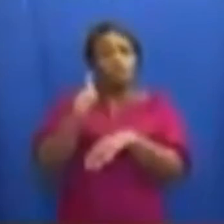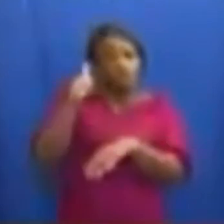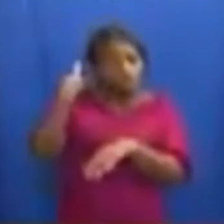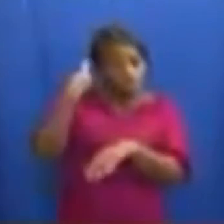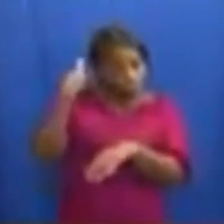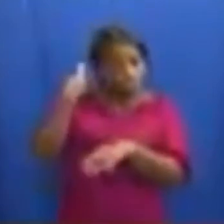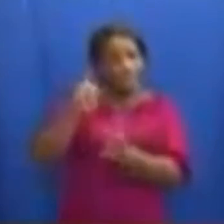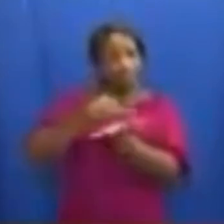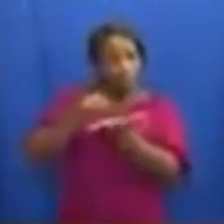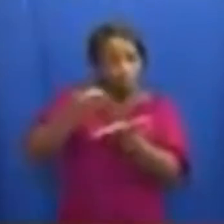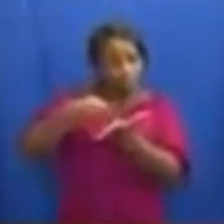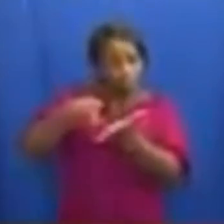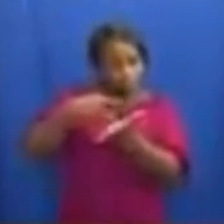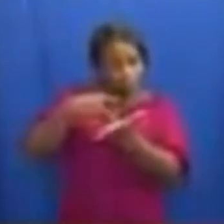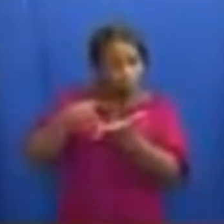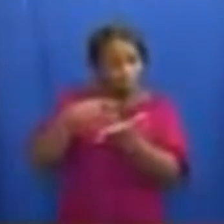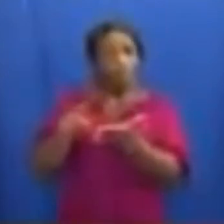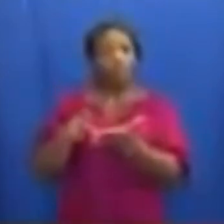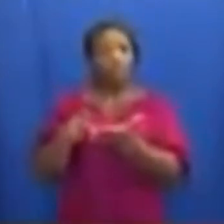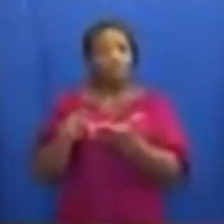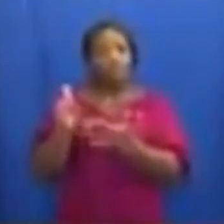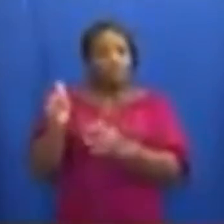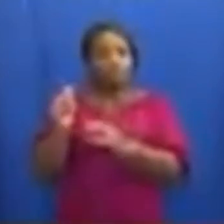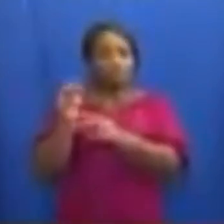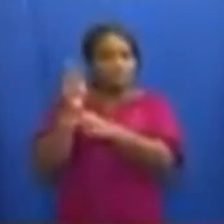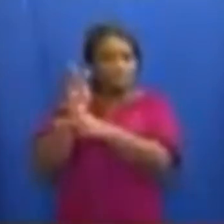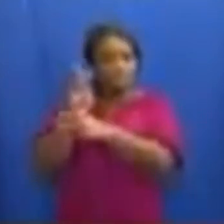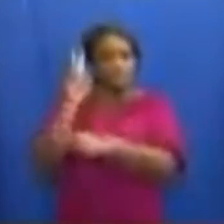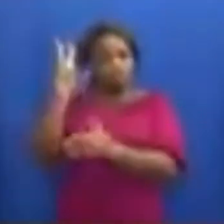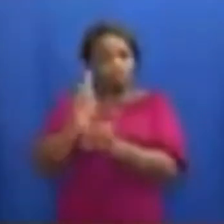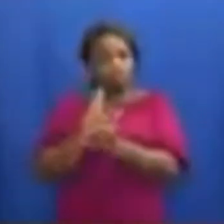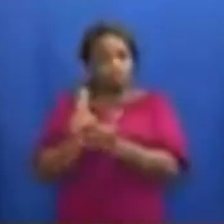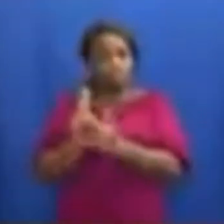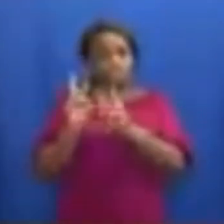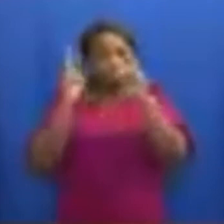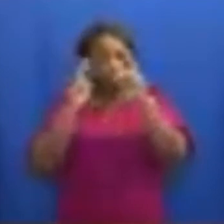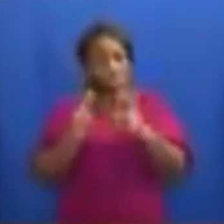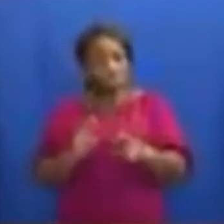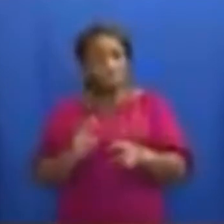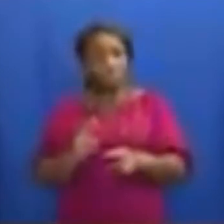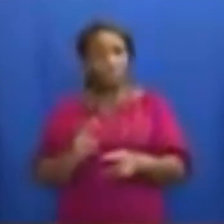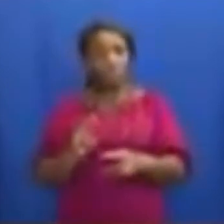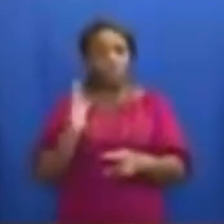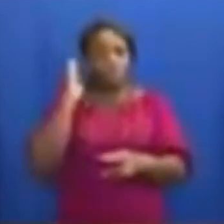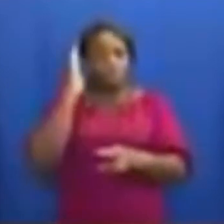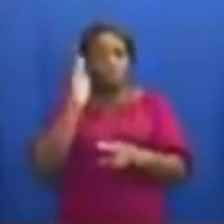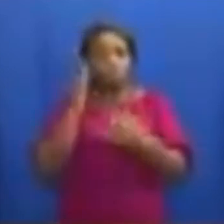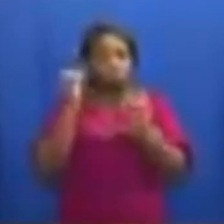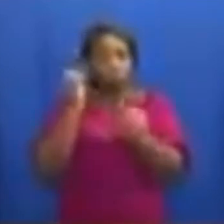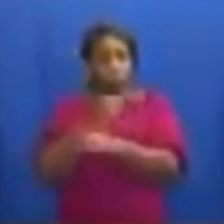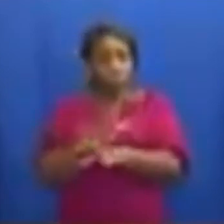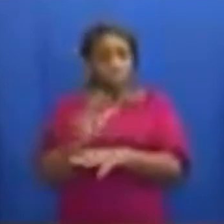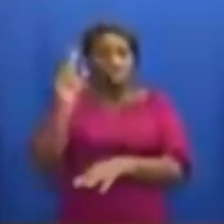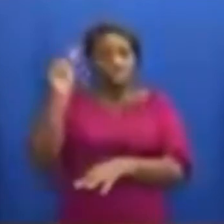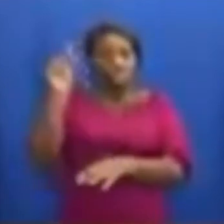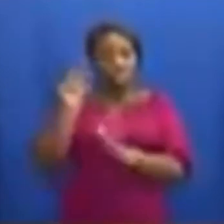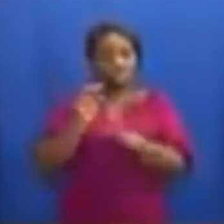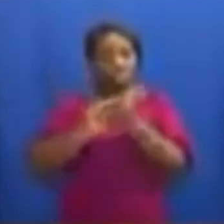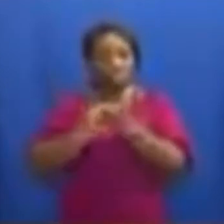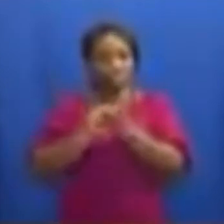be borne by the passenger. The test result will be available within 30 minutes. Four,